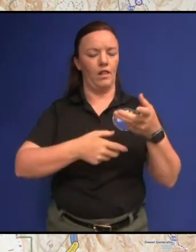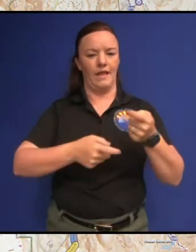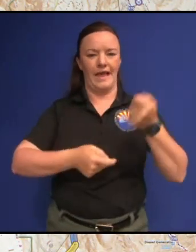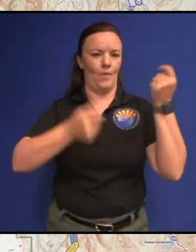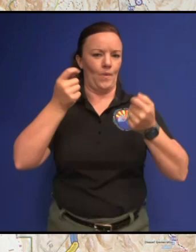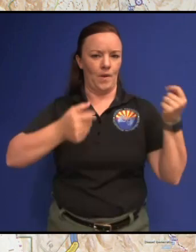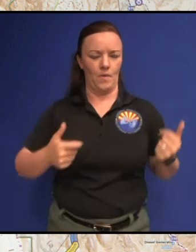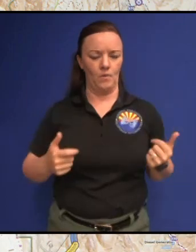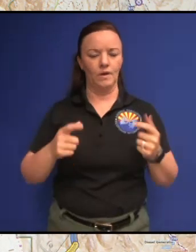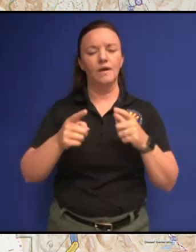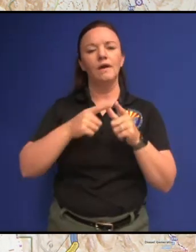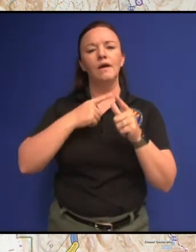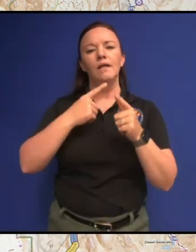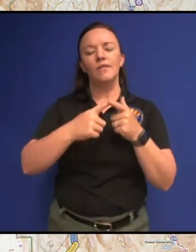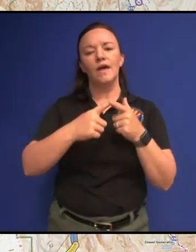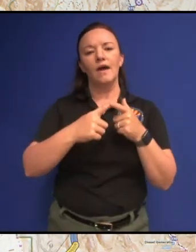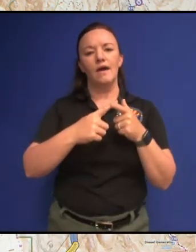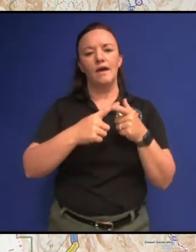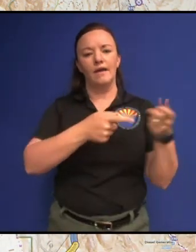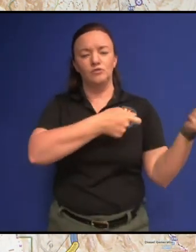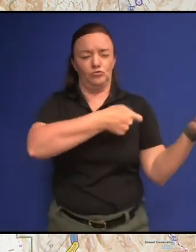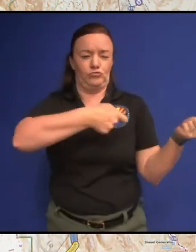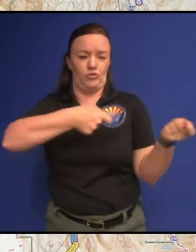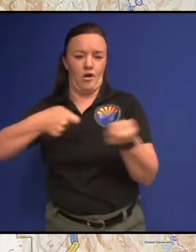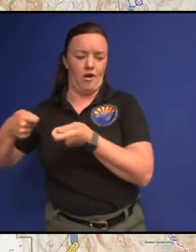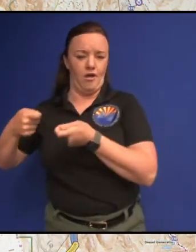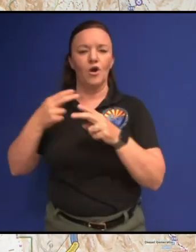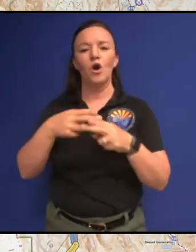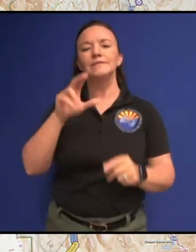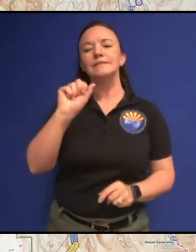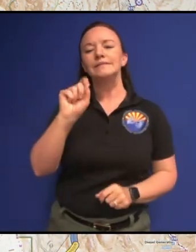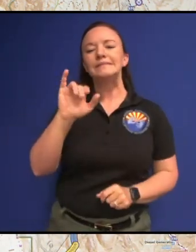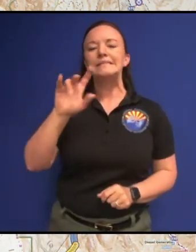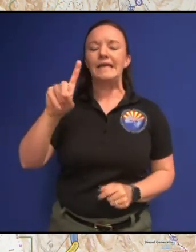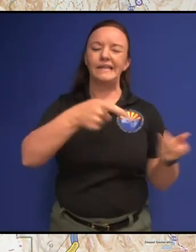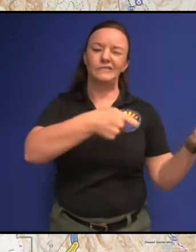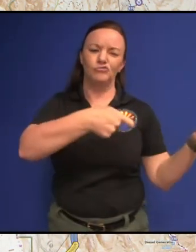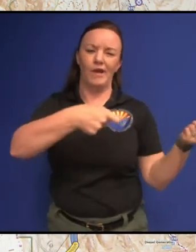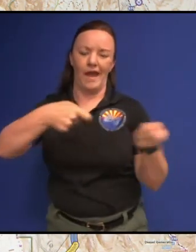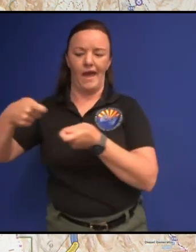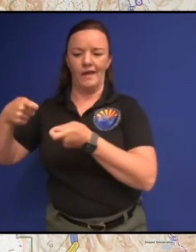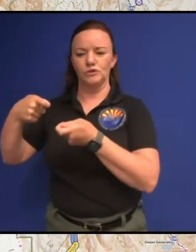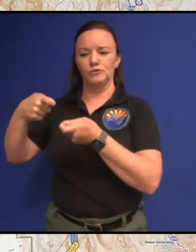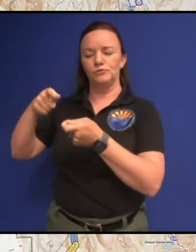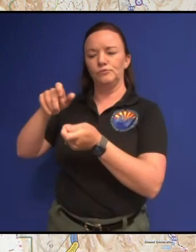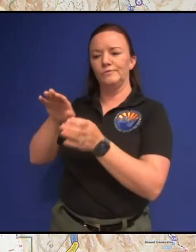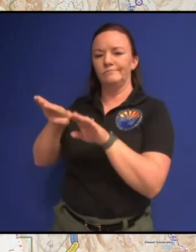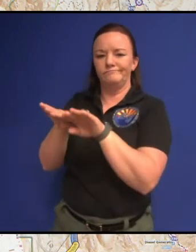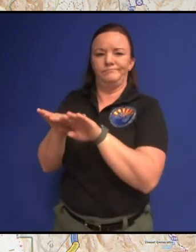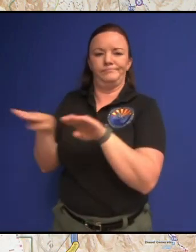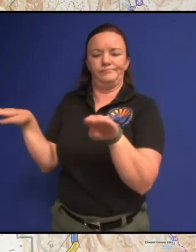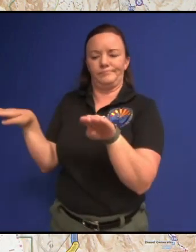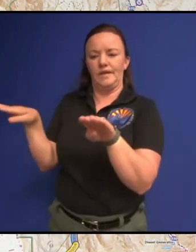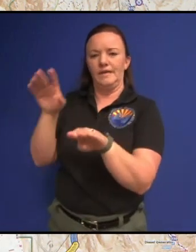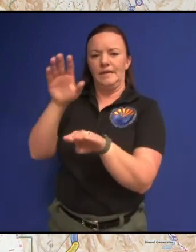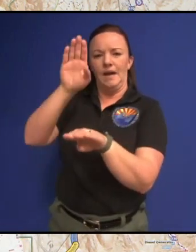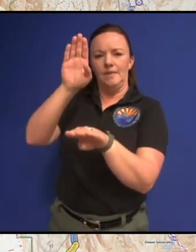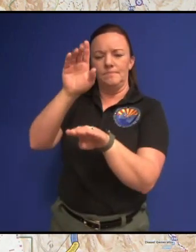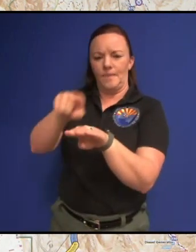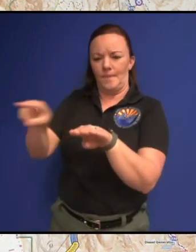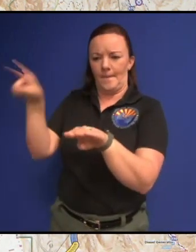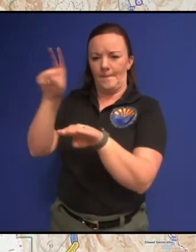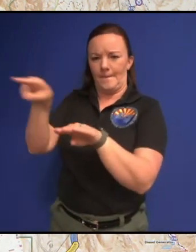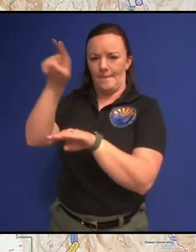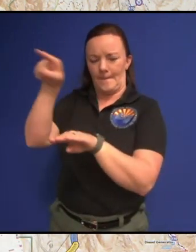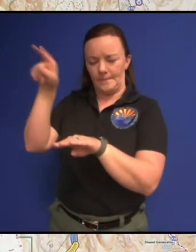so they are drugged to a landing and once they get to that landing then they're processed so the branches are stripped off of them